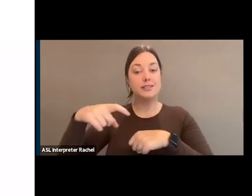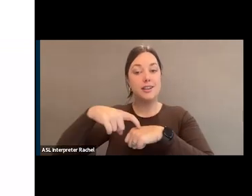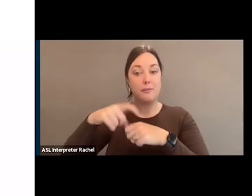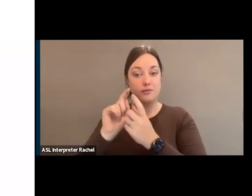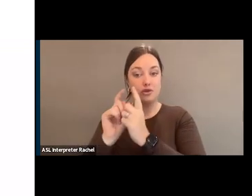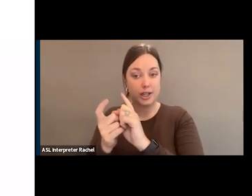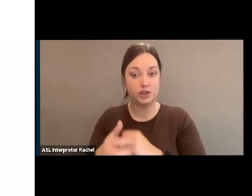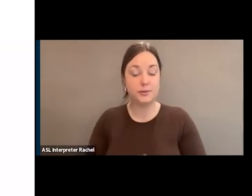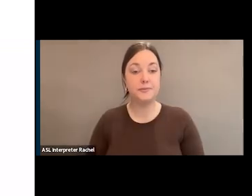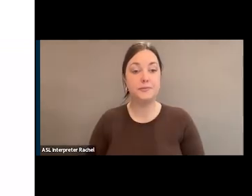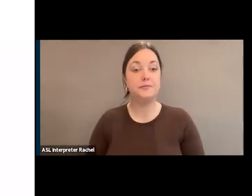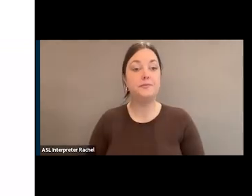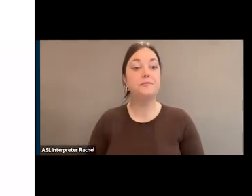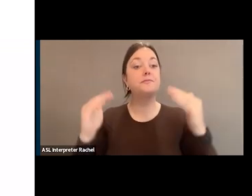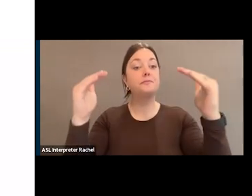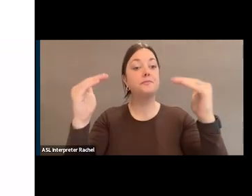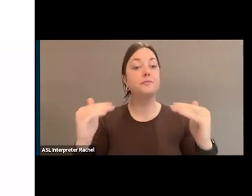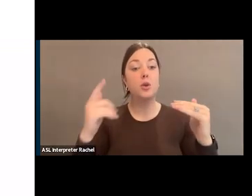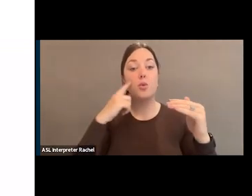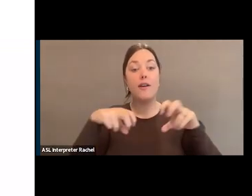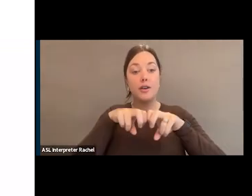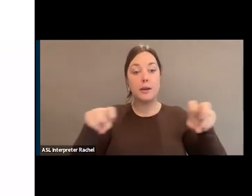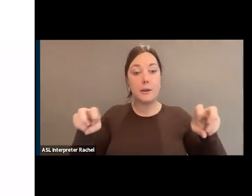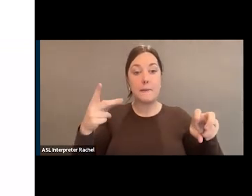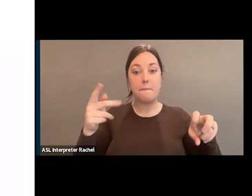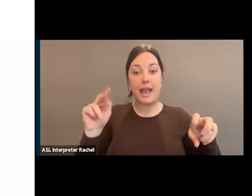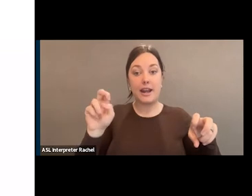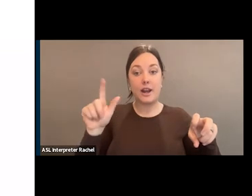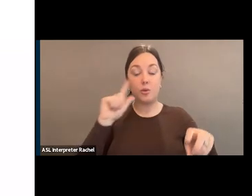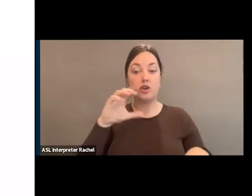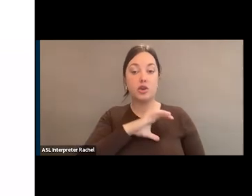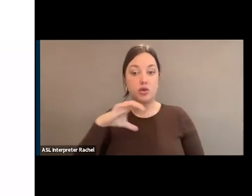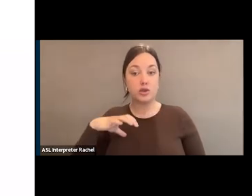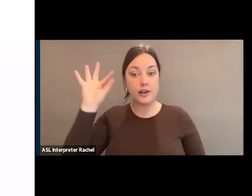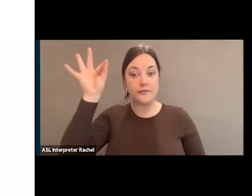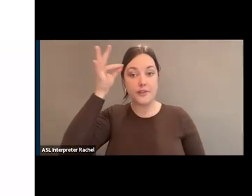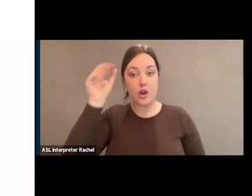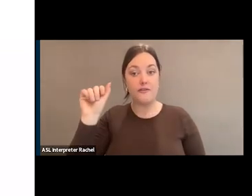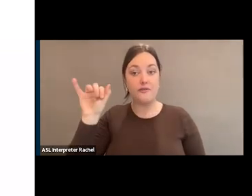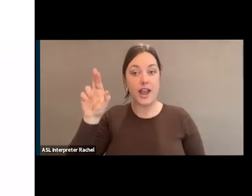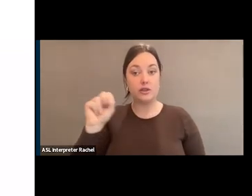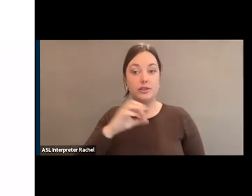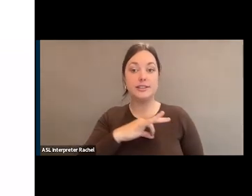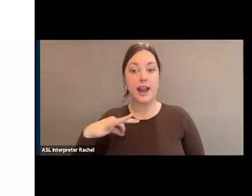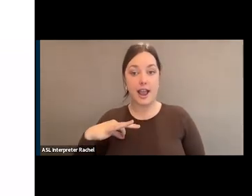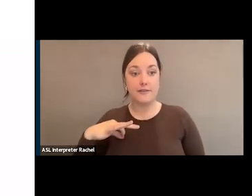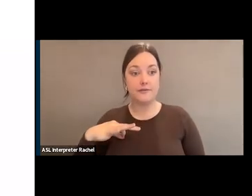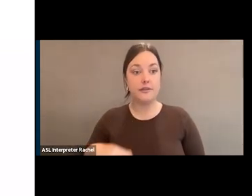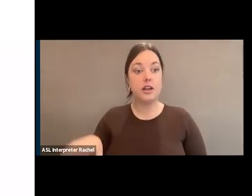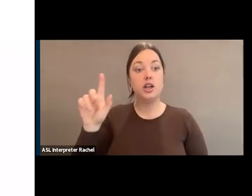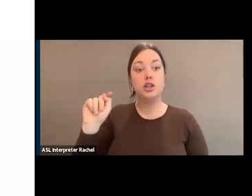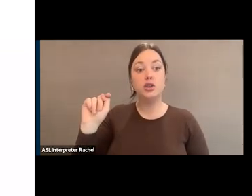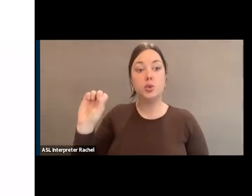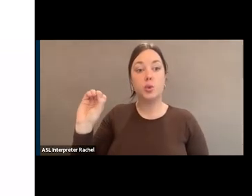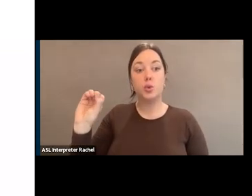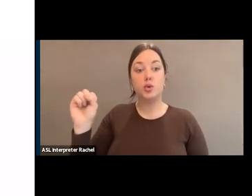That will be followed by a panel of Congressional Federal Affairs staff, Tushar Swain and